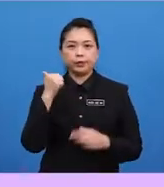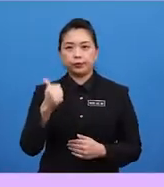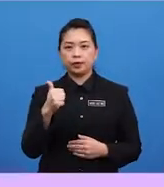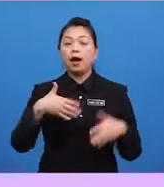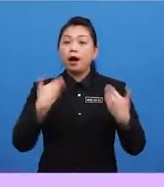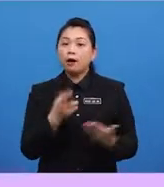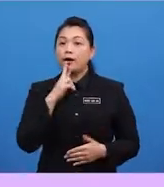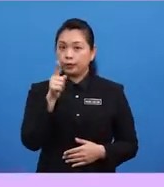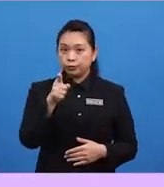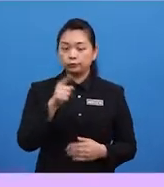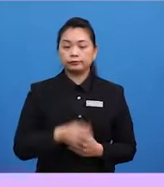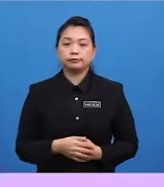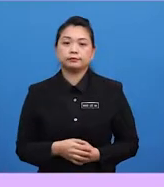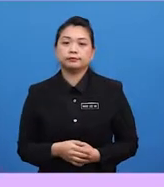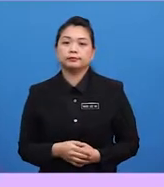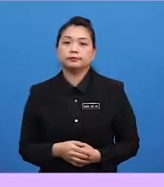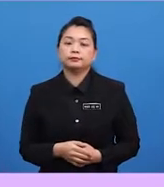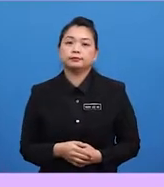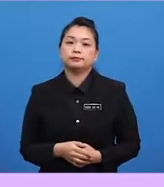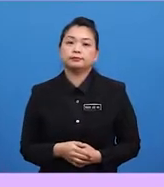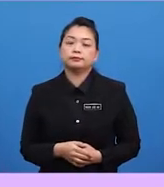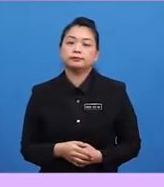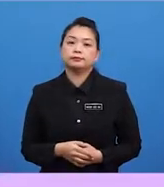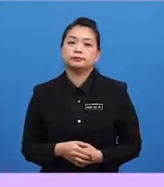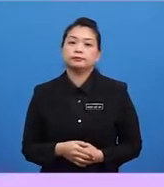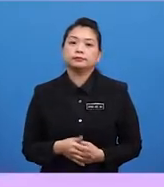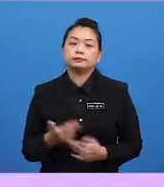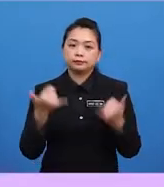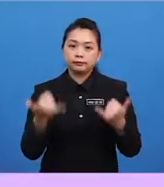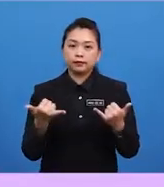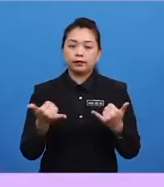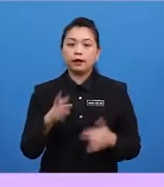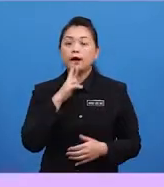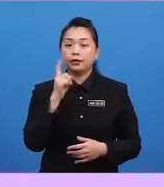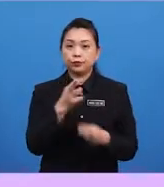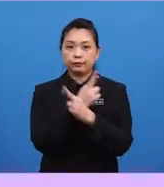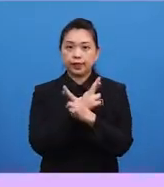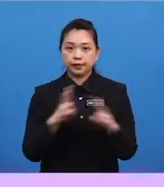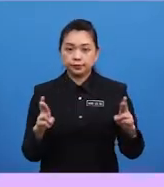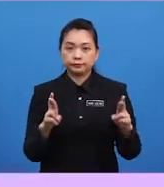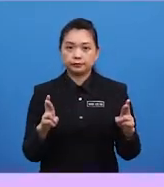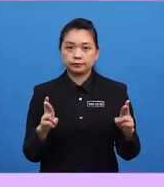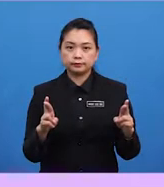pretty good. How are you? Very good. Next question. Are you ready?